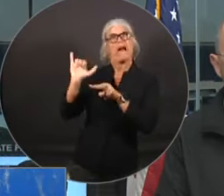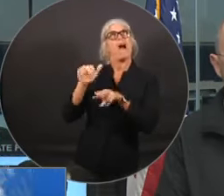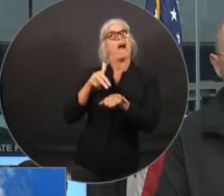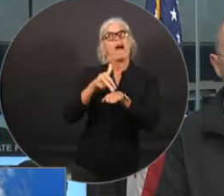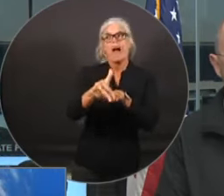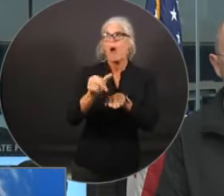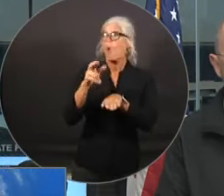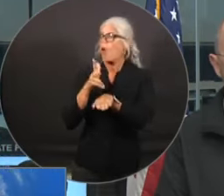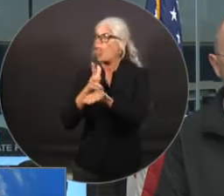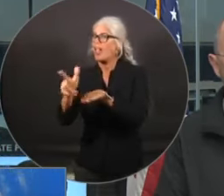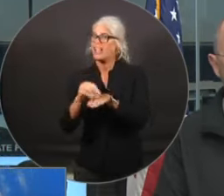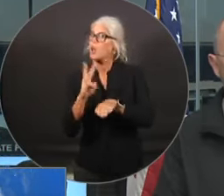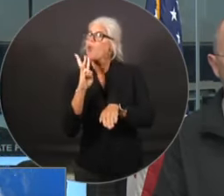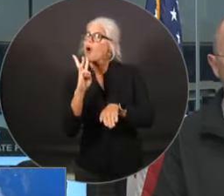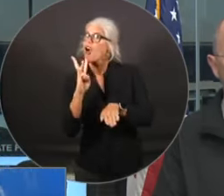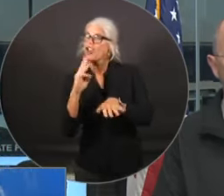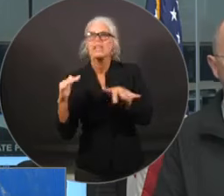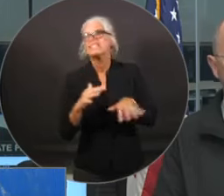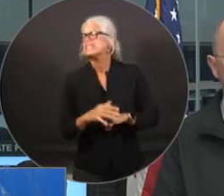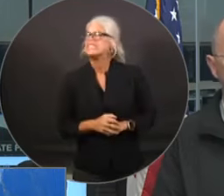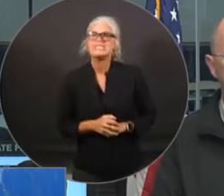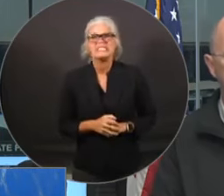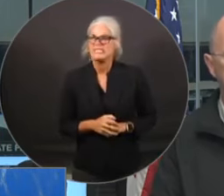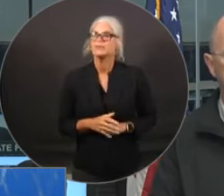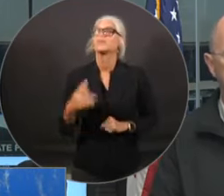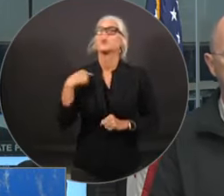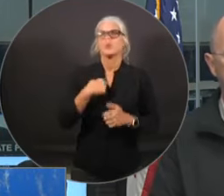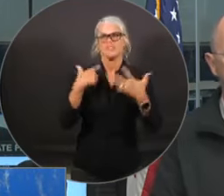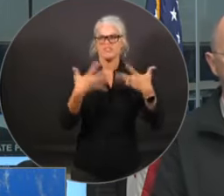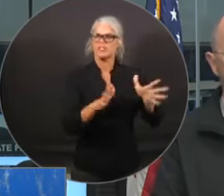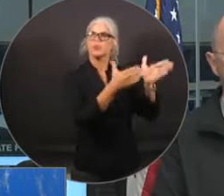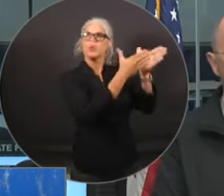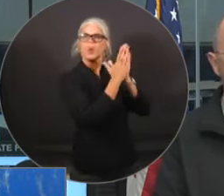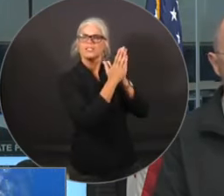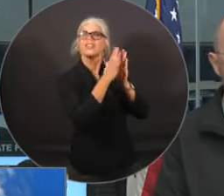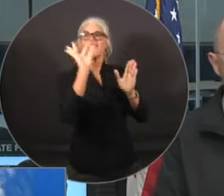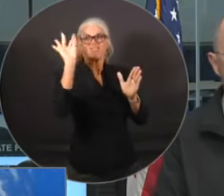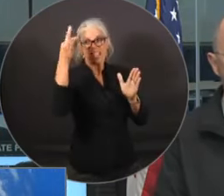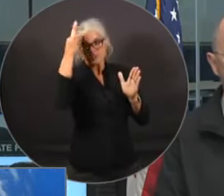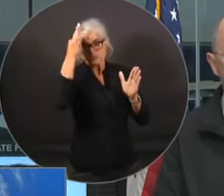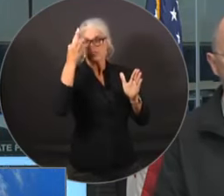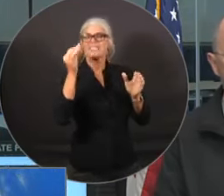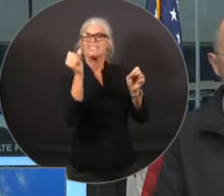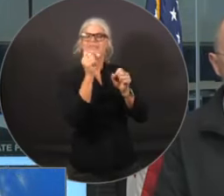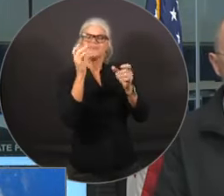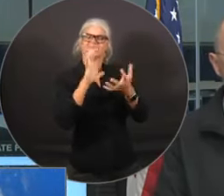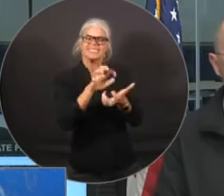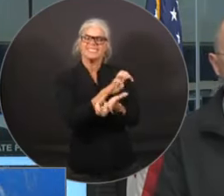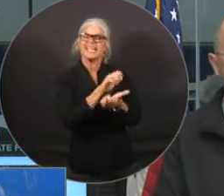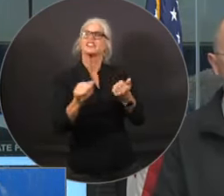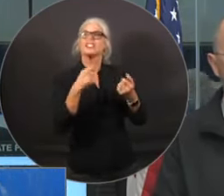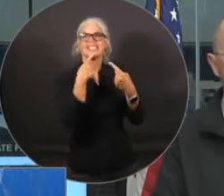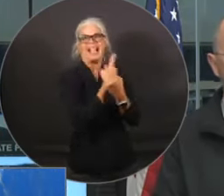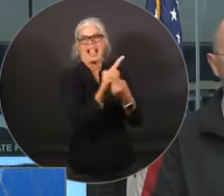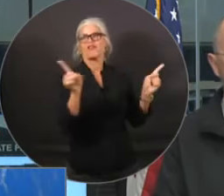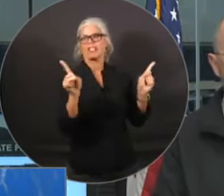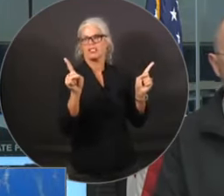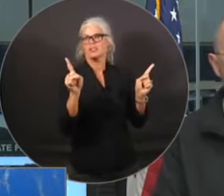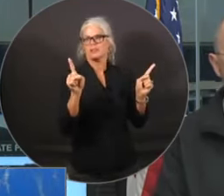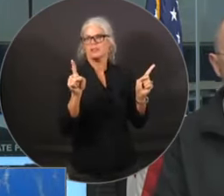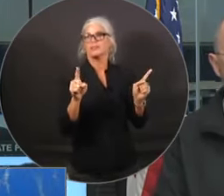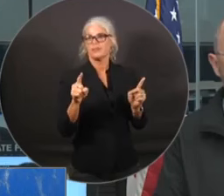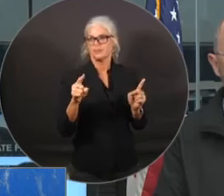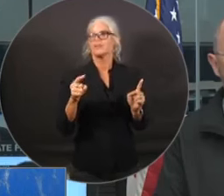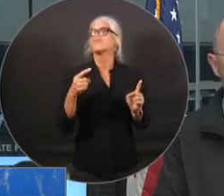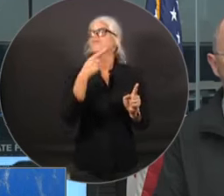a federal disaster declaration and that has been approved our pre landfall declaration by the federal government.